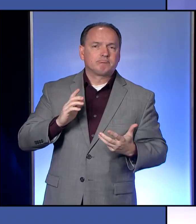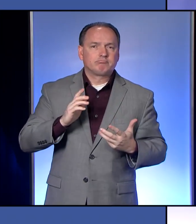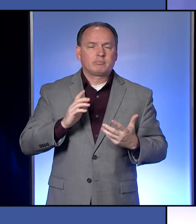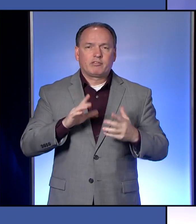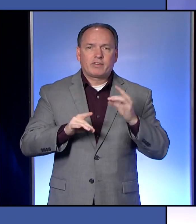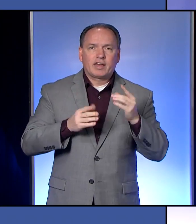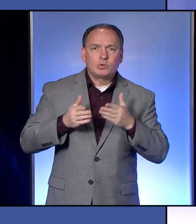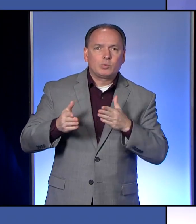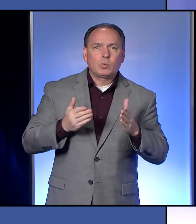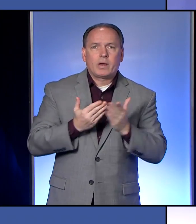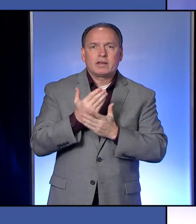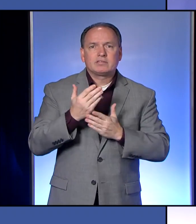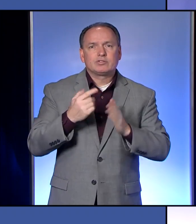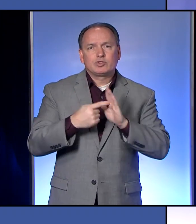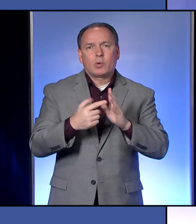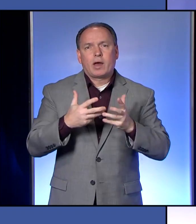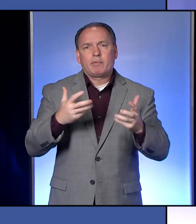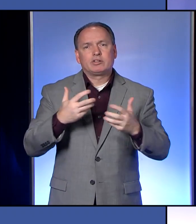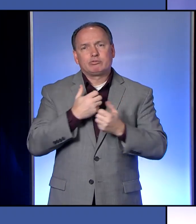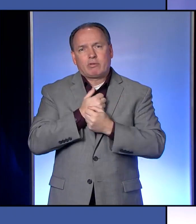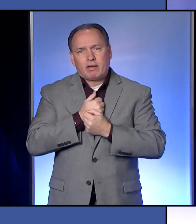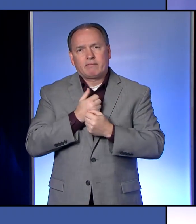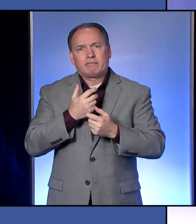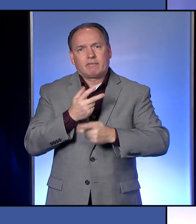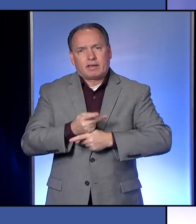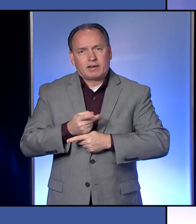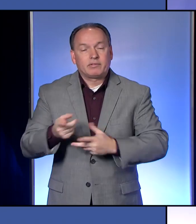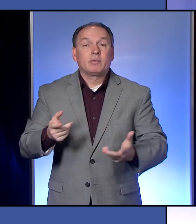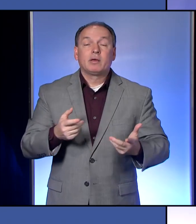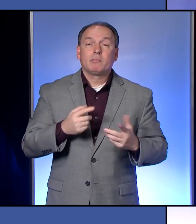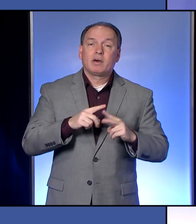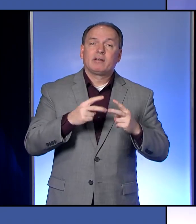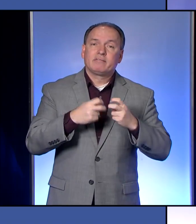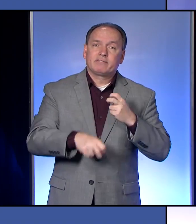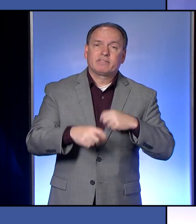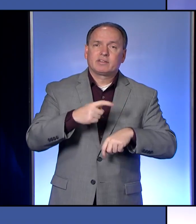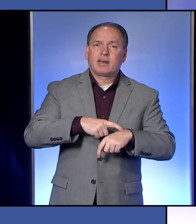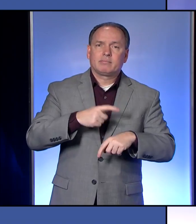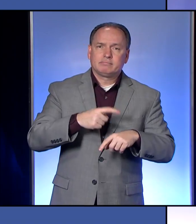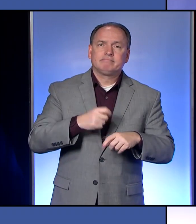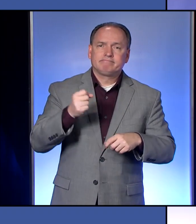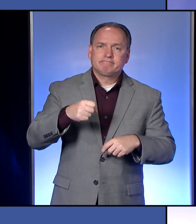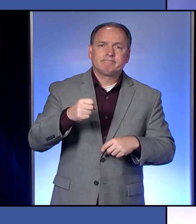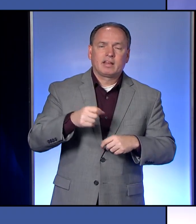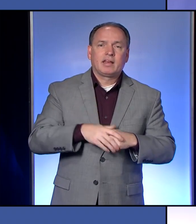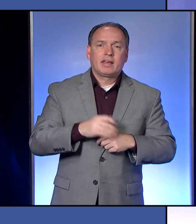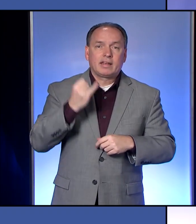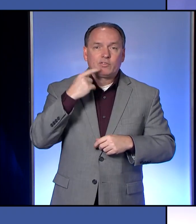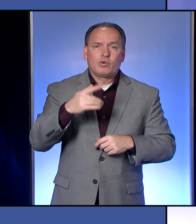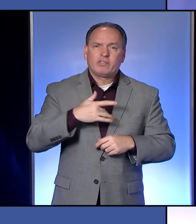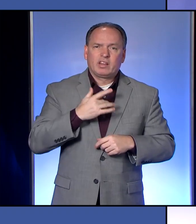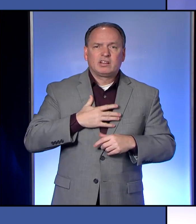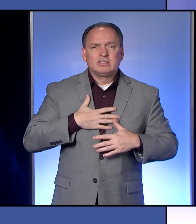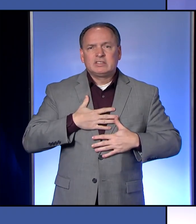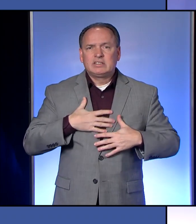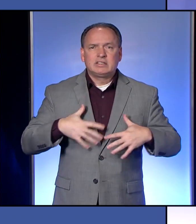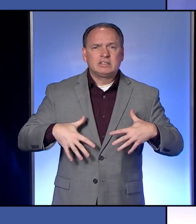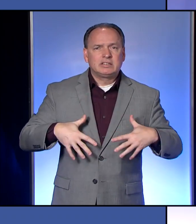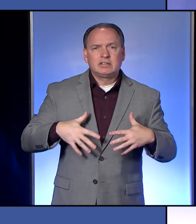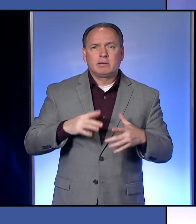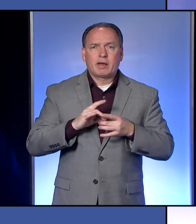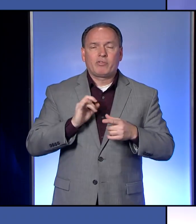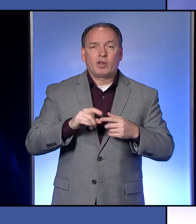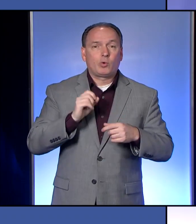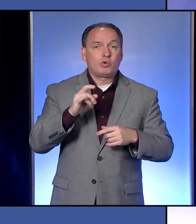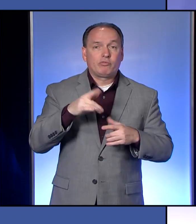new ways to show them how much you love and care about them. But it is a very, very difficult time. And if you're feeling anxious about that, if you're